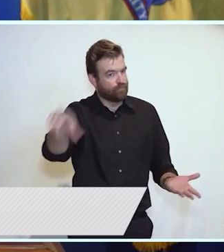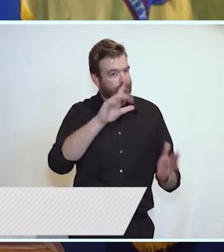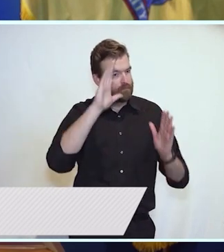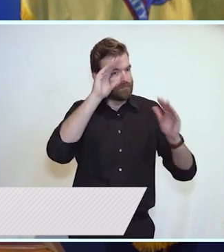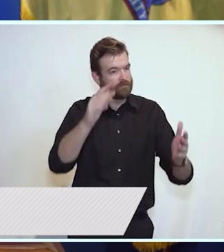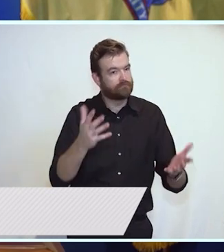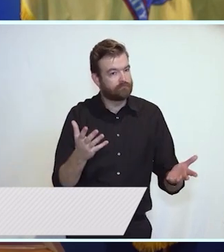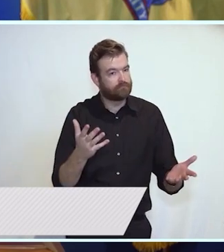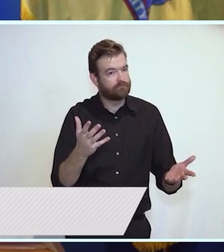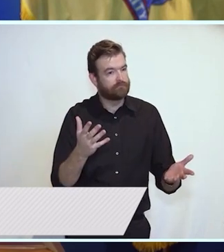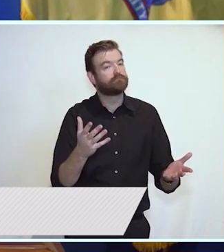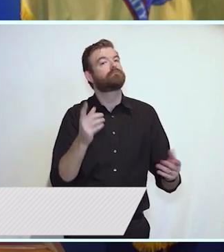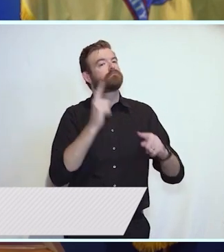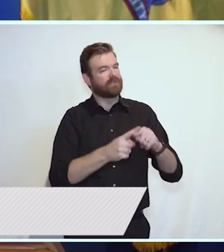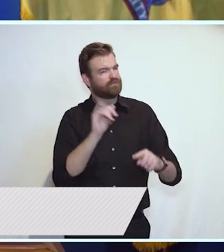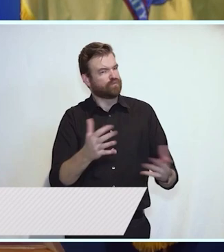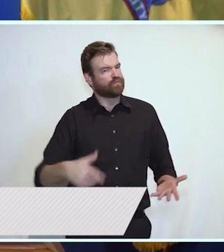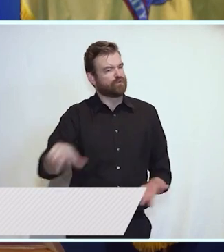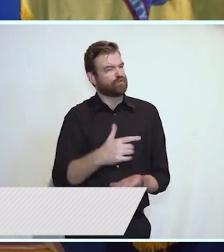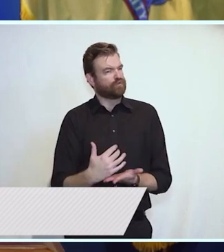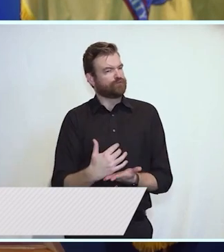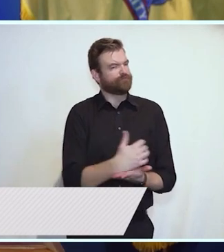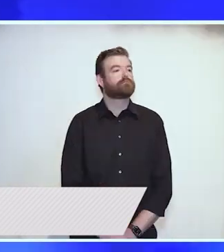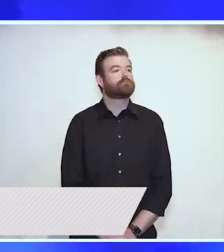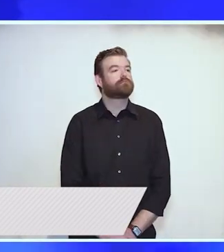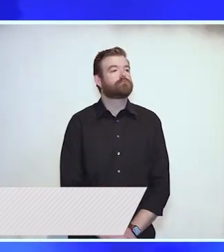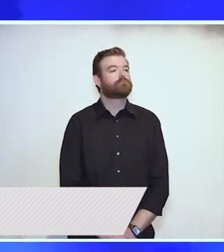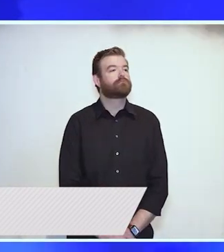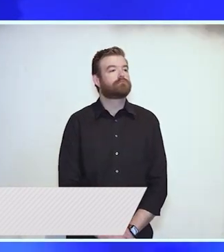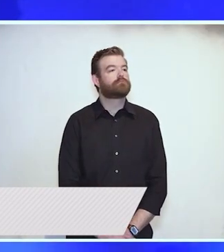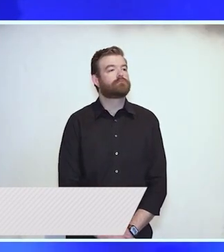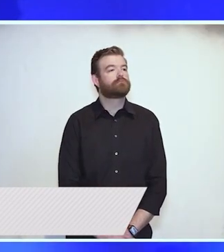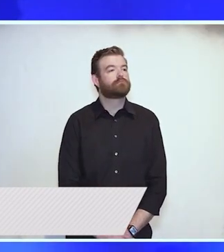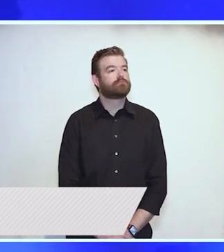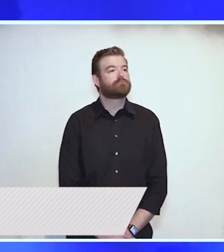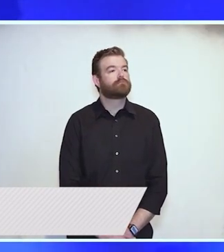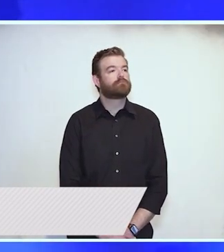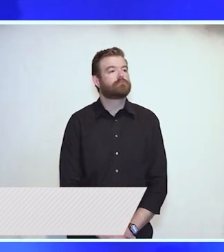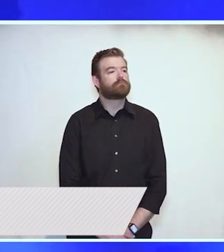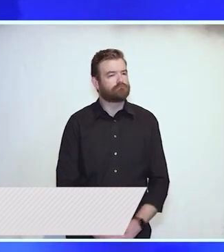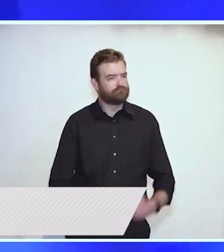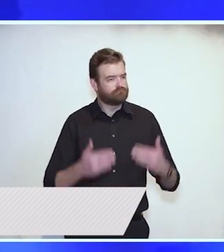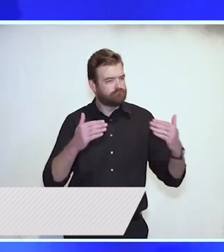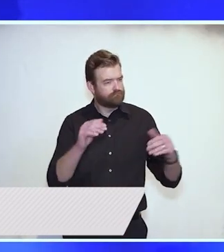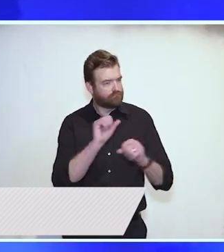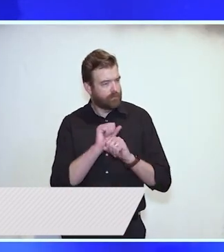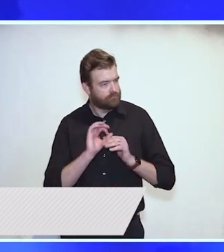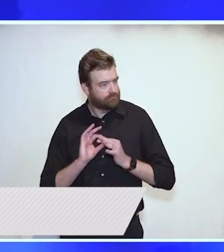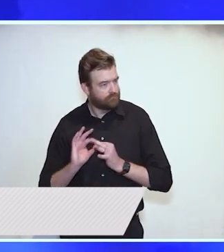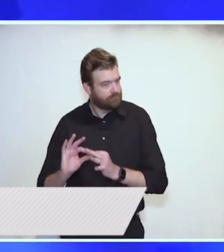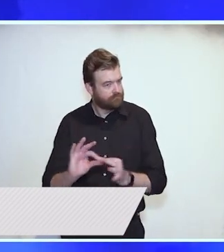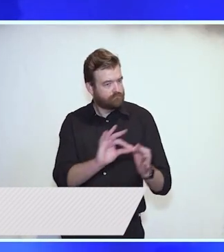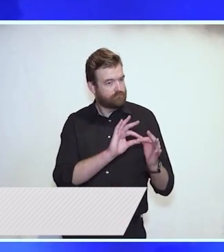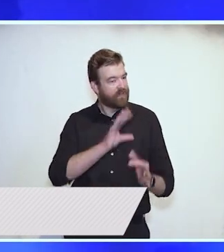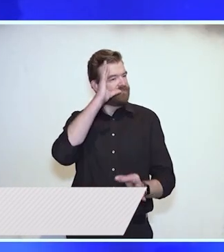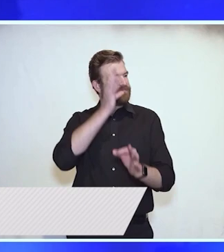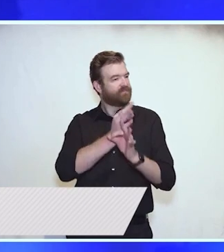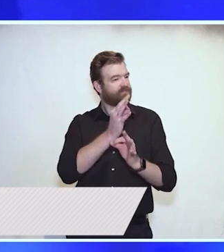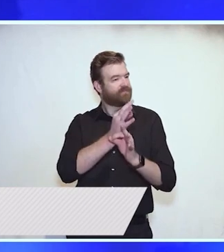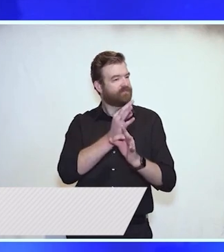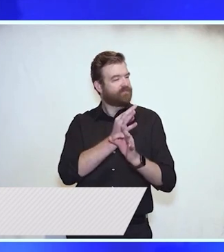expect. Moreover, this is what you deserve. Let's work together in good faith and with common purpose.